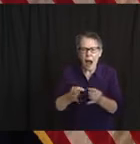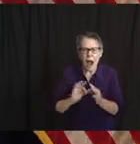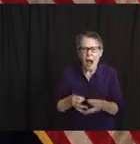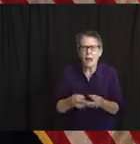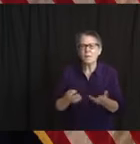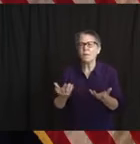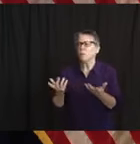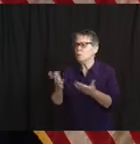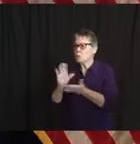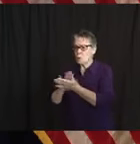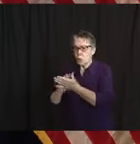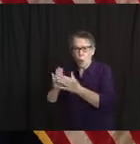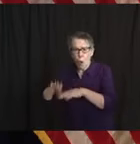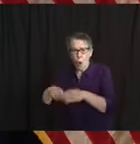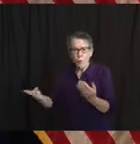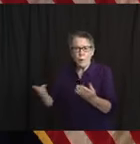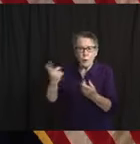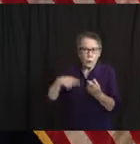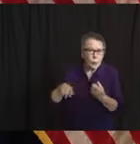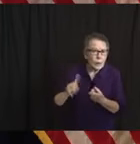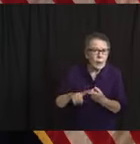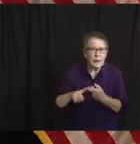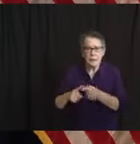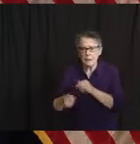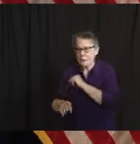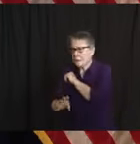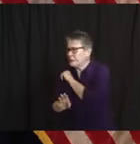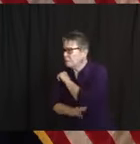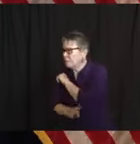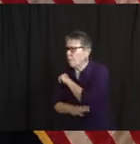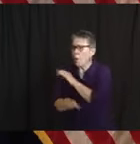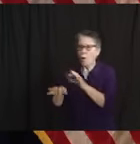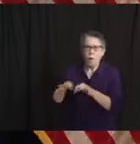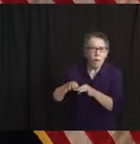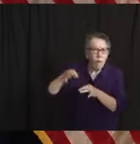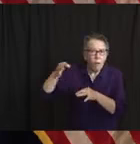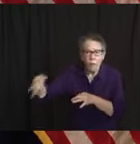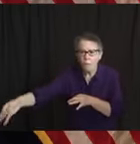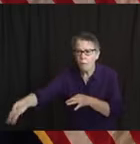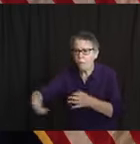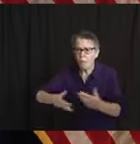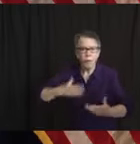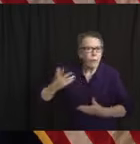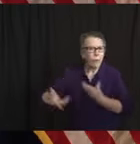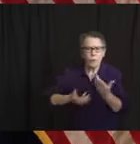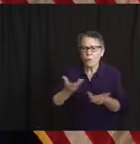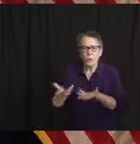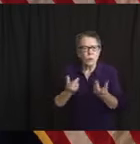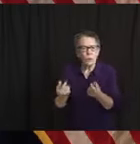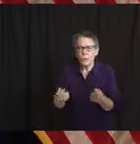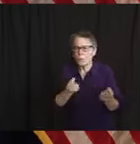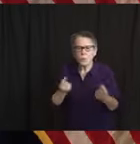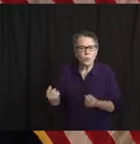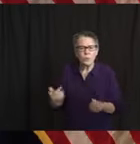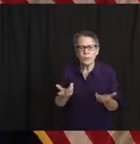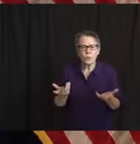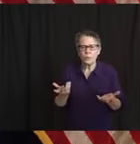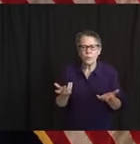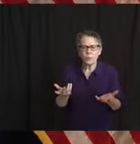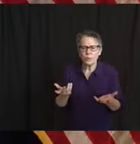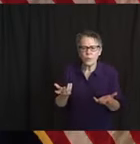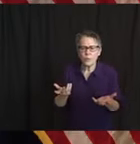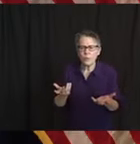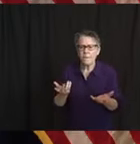whether it's September or whenever. It also urges a lot of communication with parents, teachers, and students, but